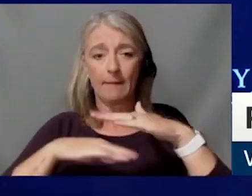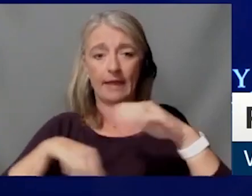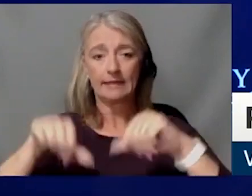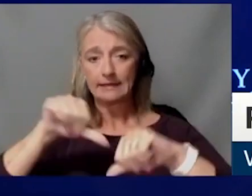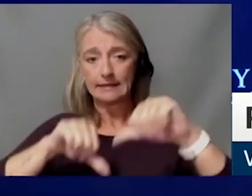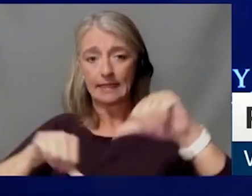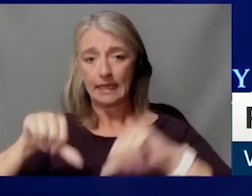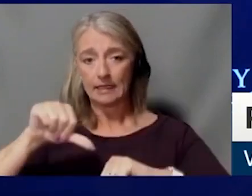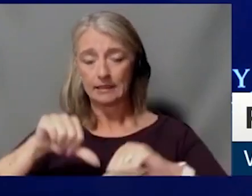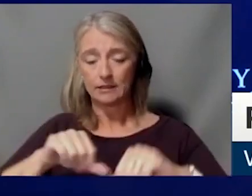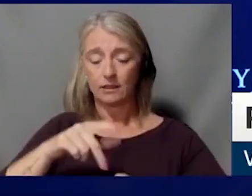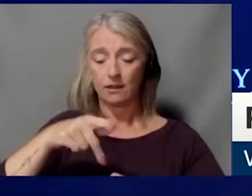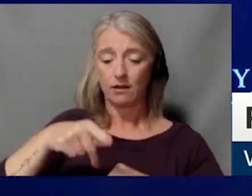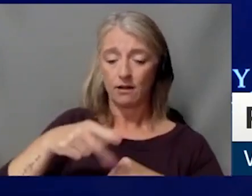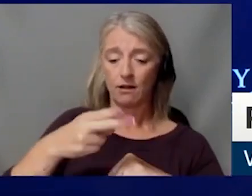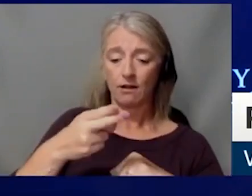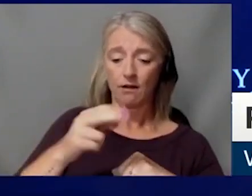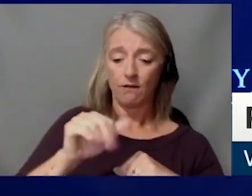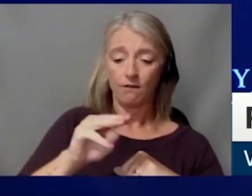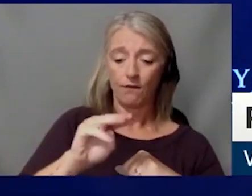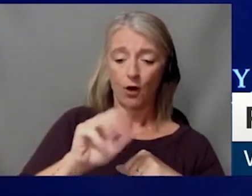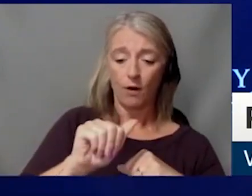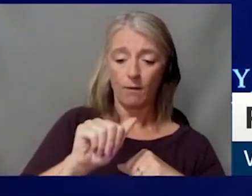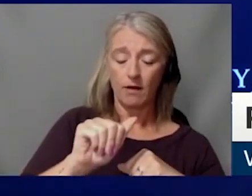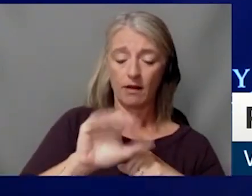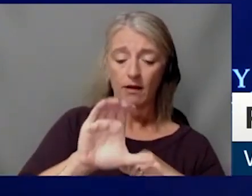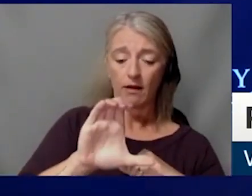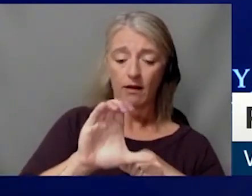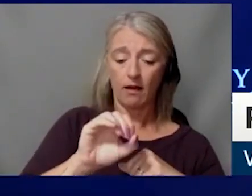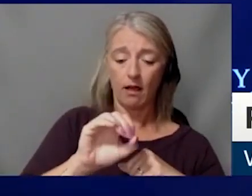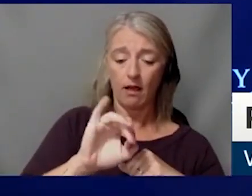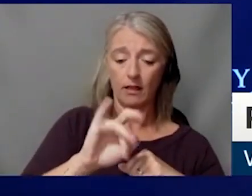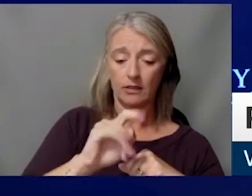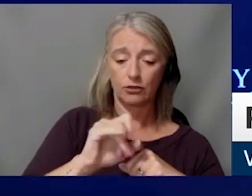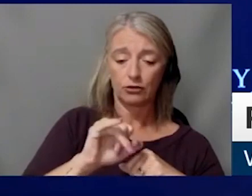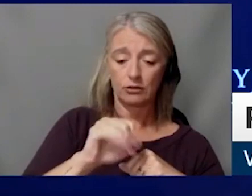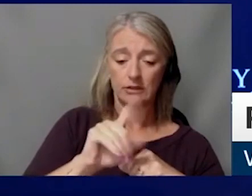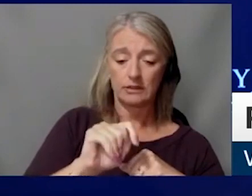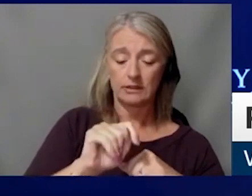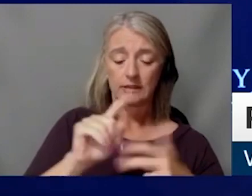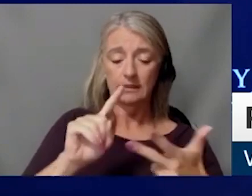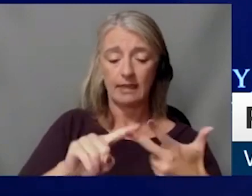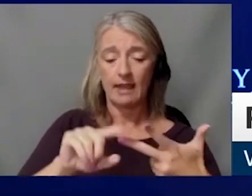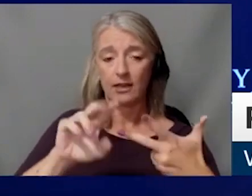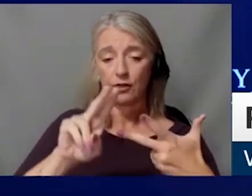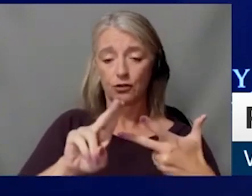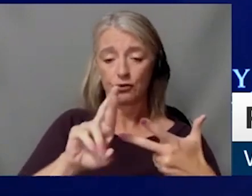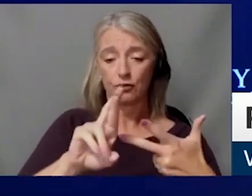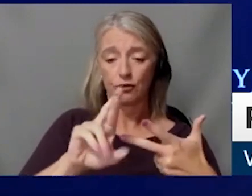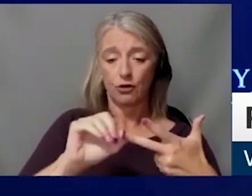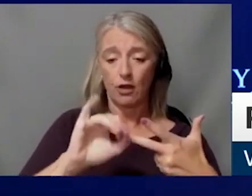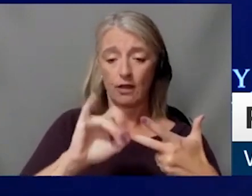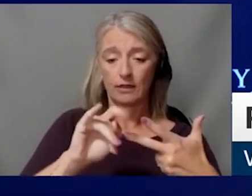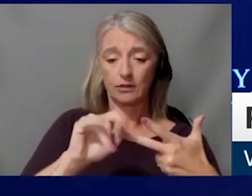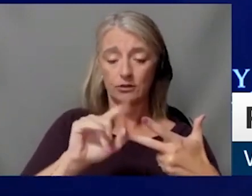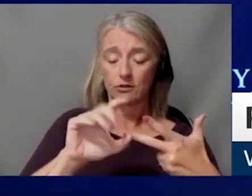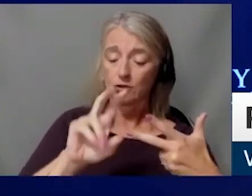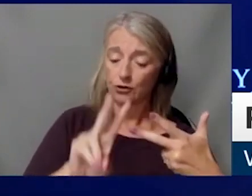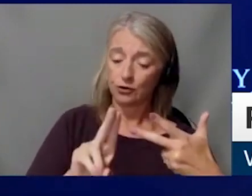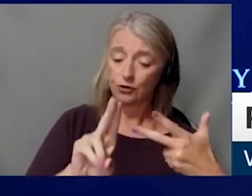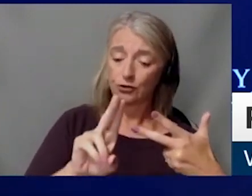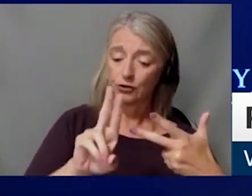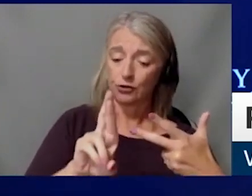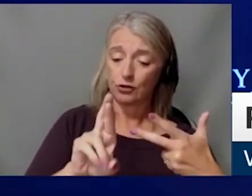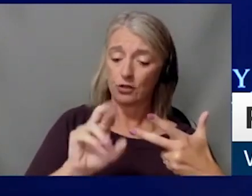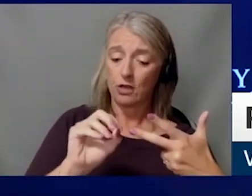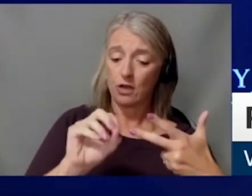pharmacologist, and a urologist all coming together to identify this drug